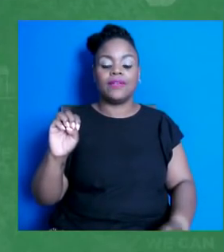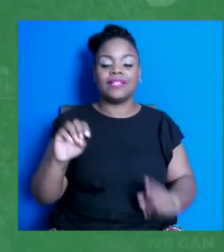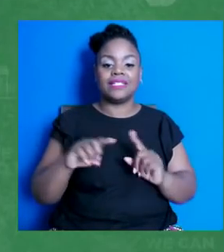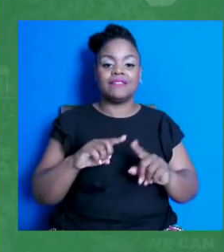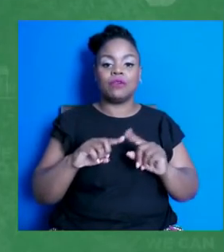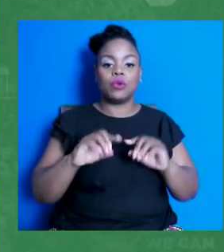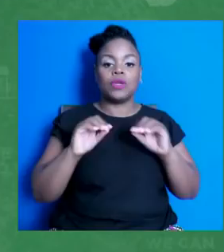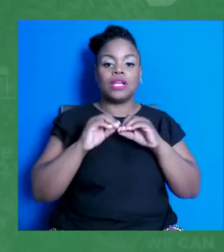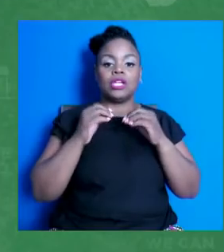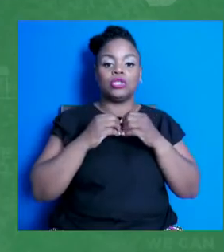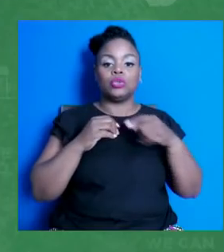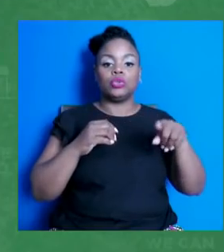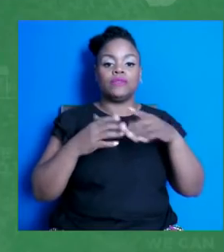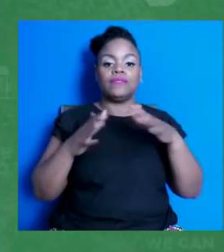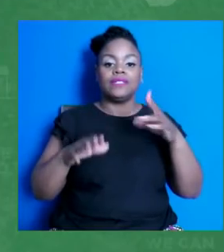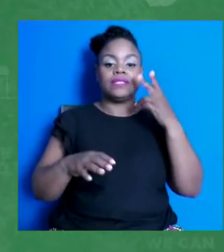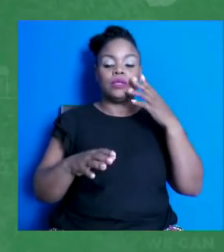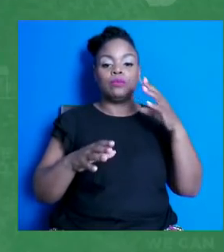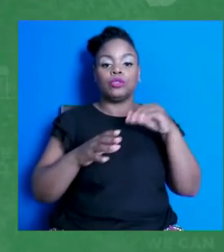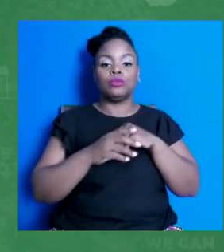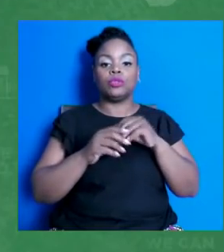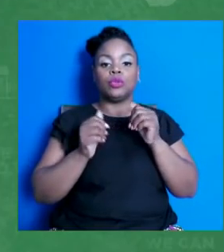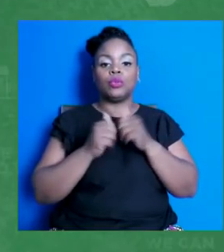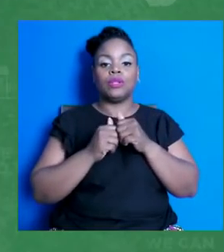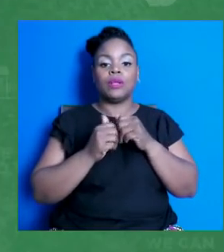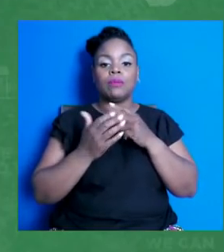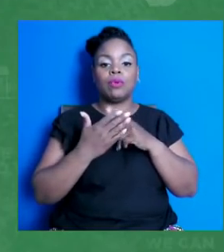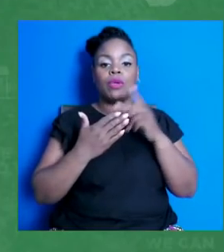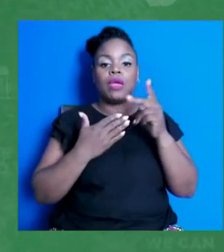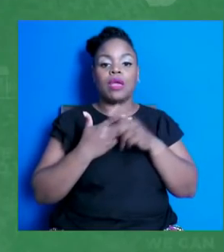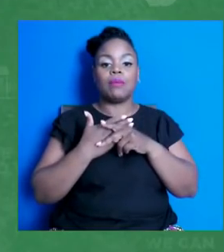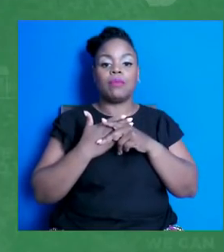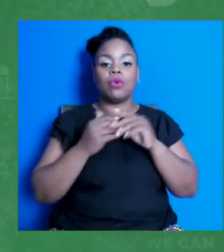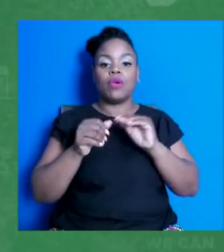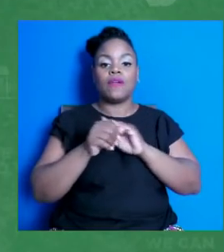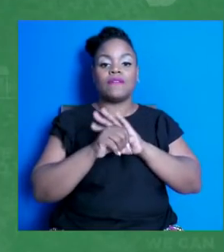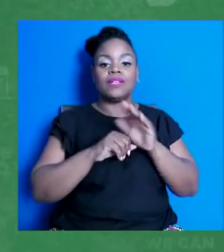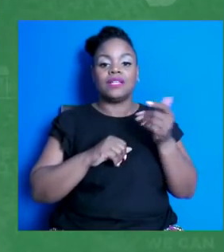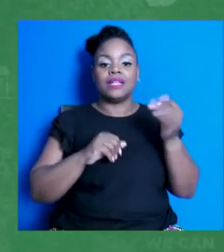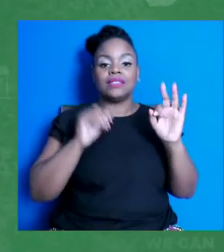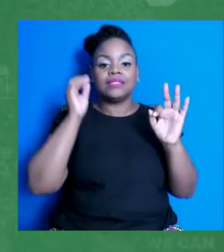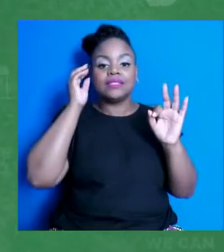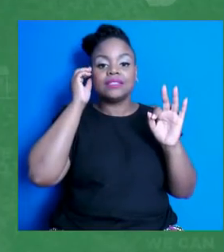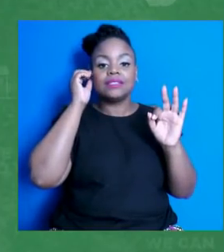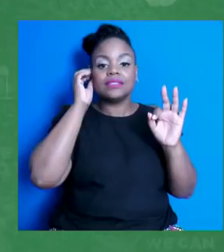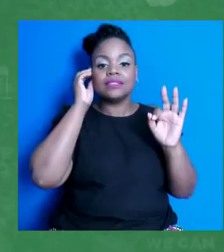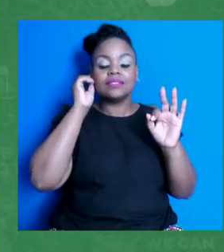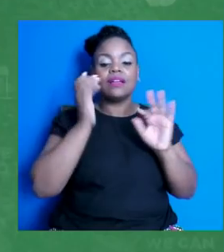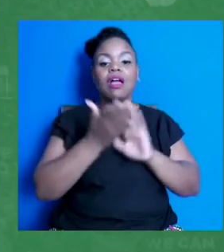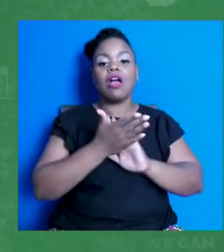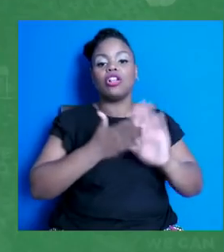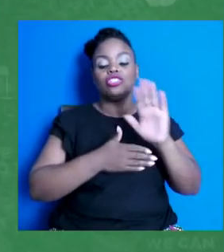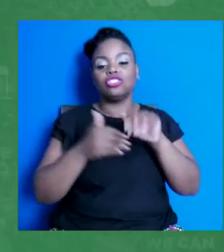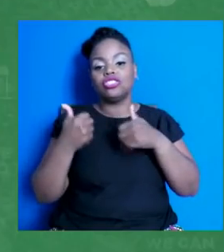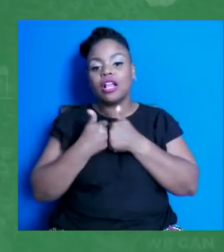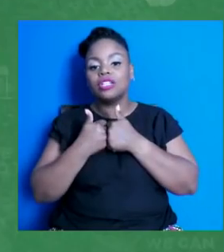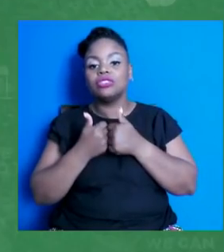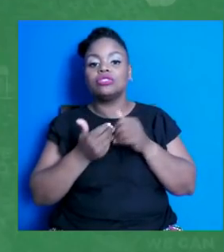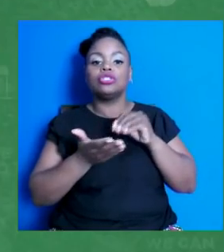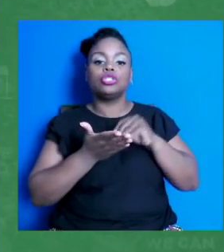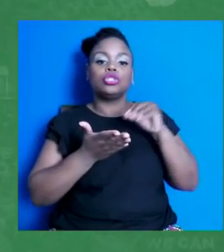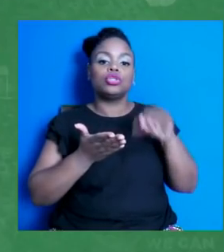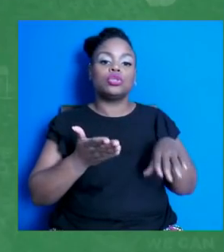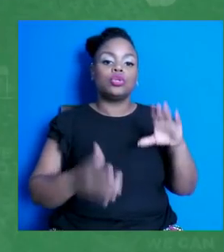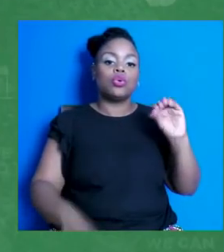initiatives with the White House COVID-19 College Challenge, the COVID-19 Student Corps, and the COVID Community